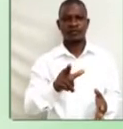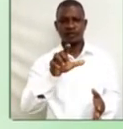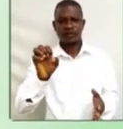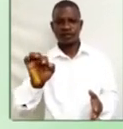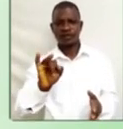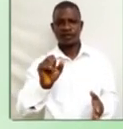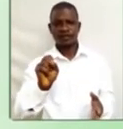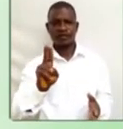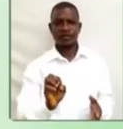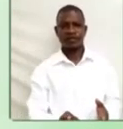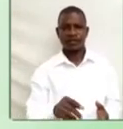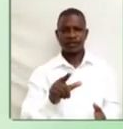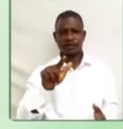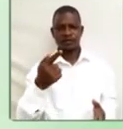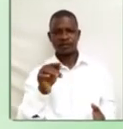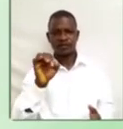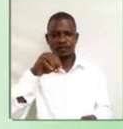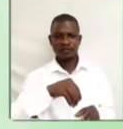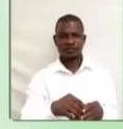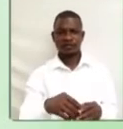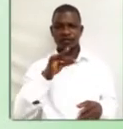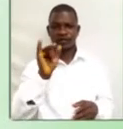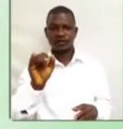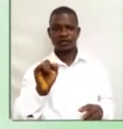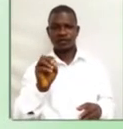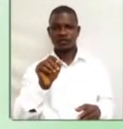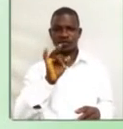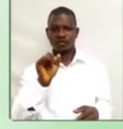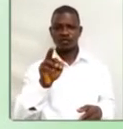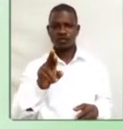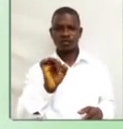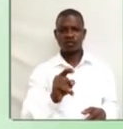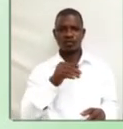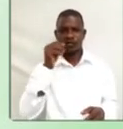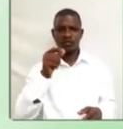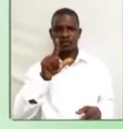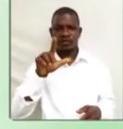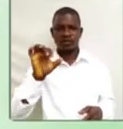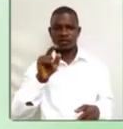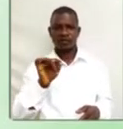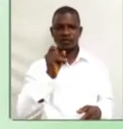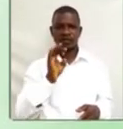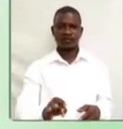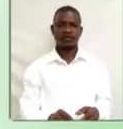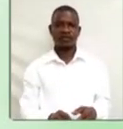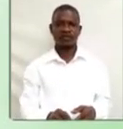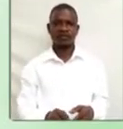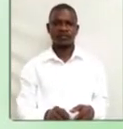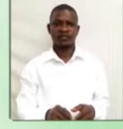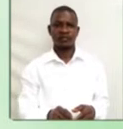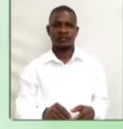Leisure. Letter G in genre. Genres of literature. Not genre.